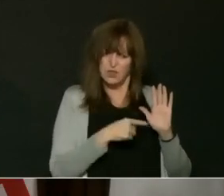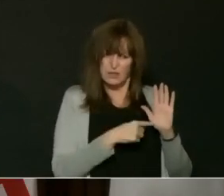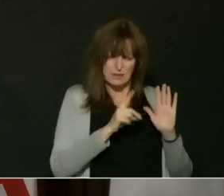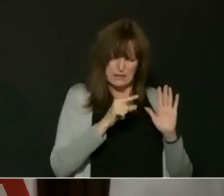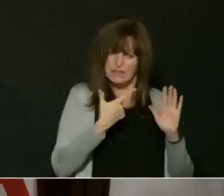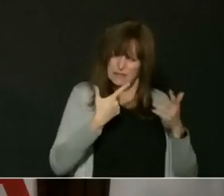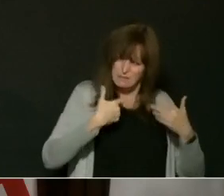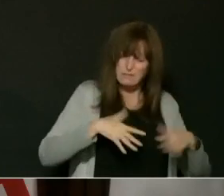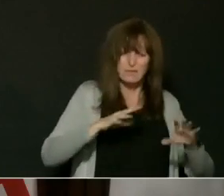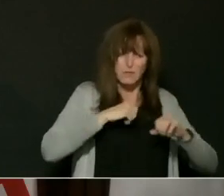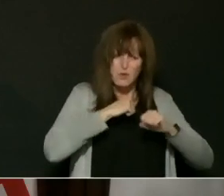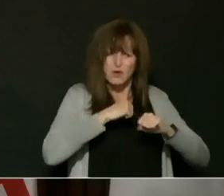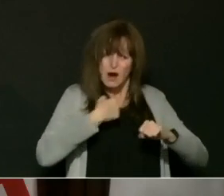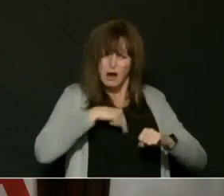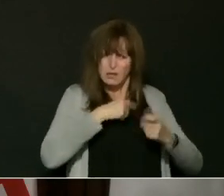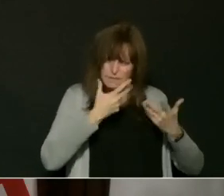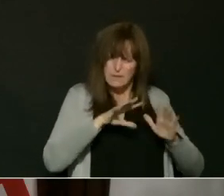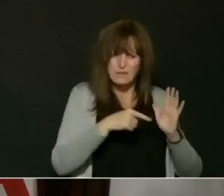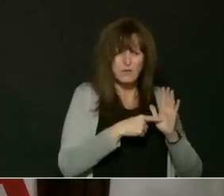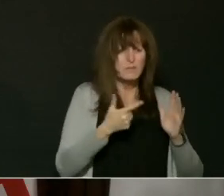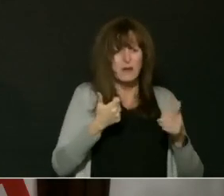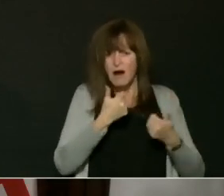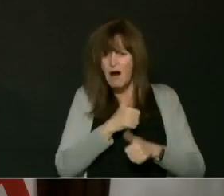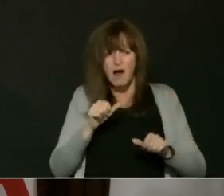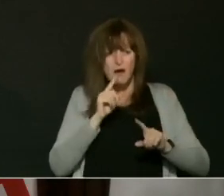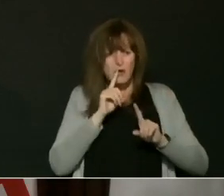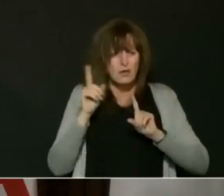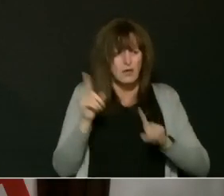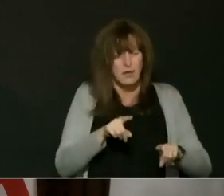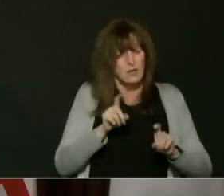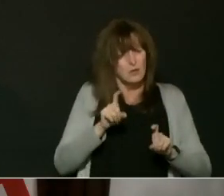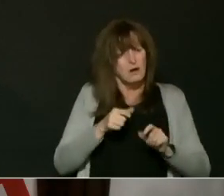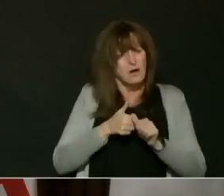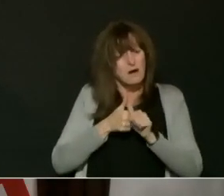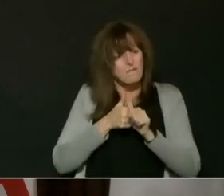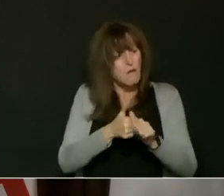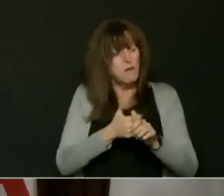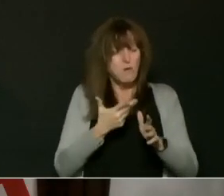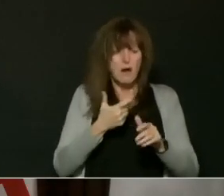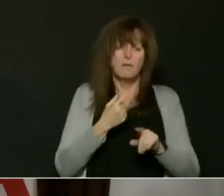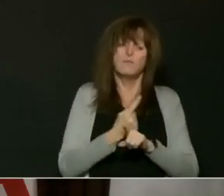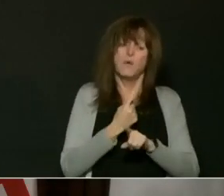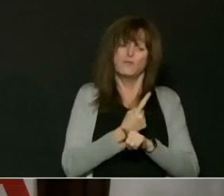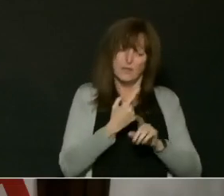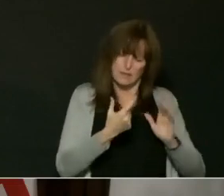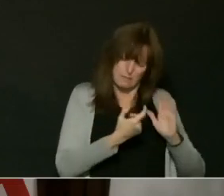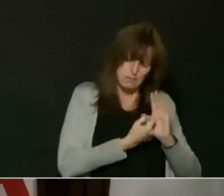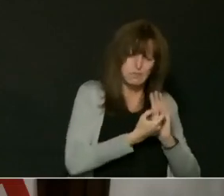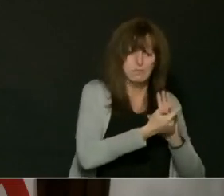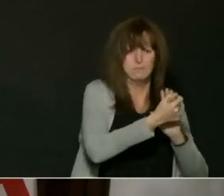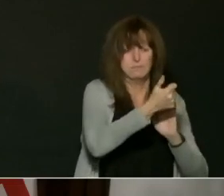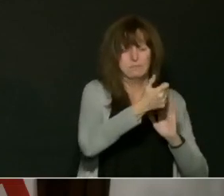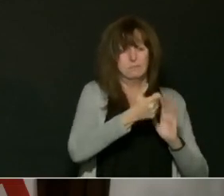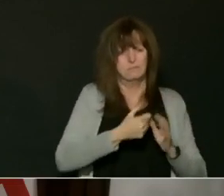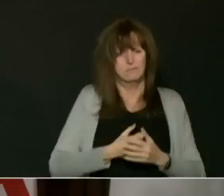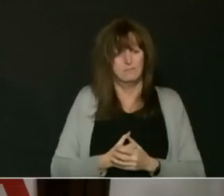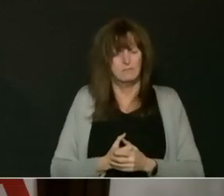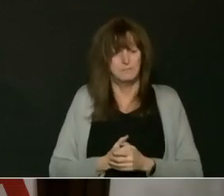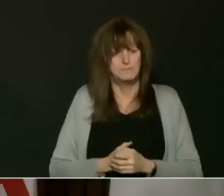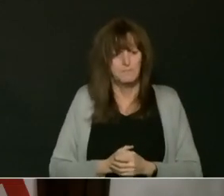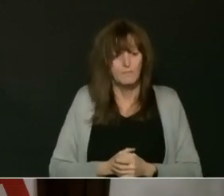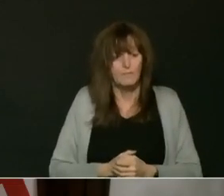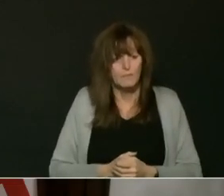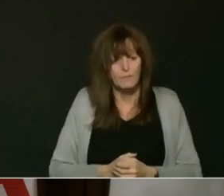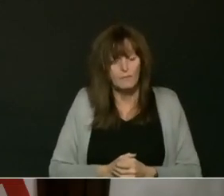timely manner. Follow-up? Yes, sorry, sorry. Am I following you correctly, then, that these other, again,